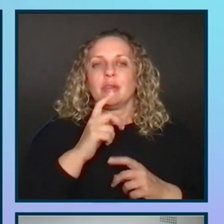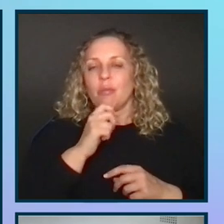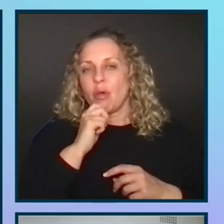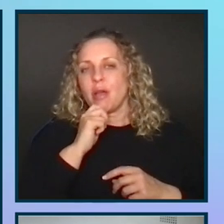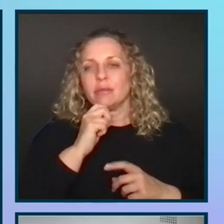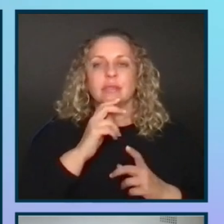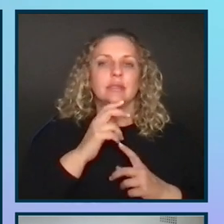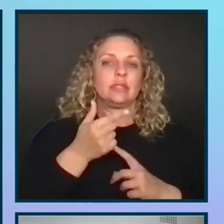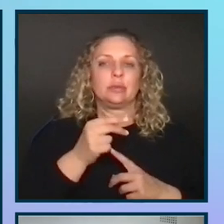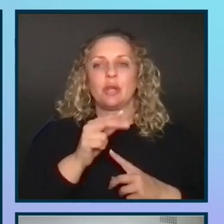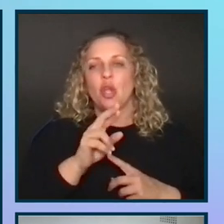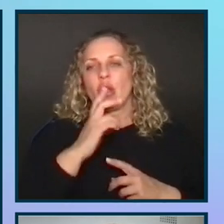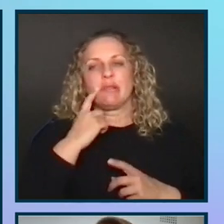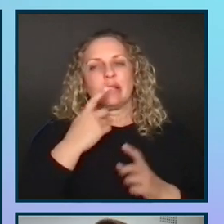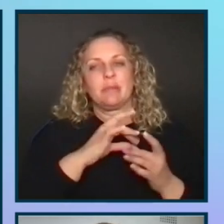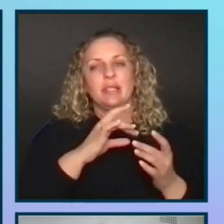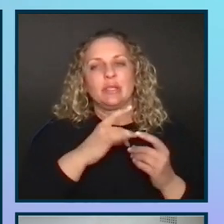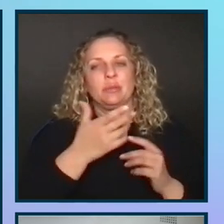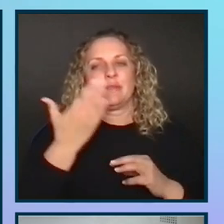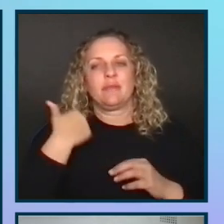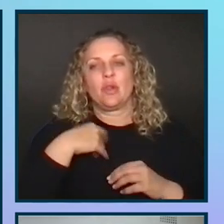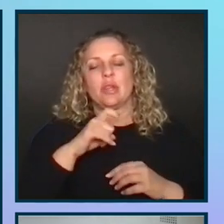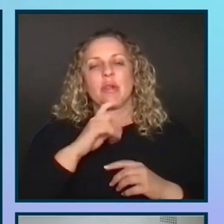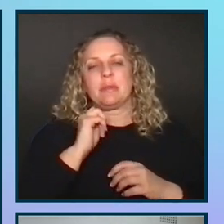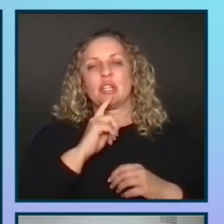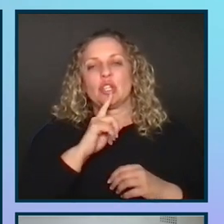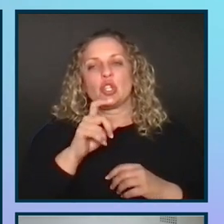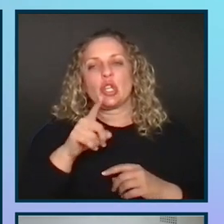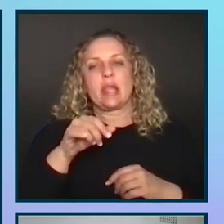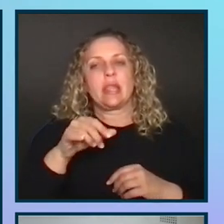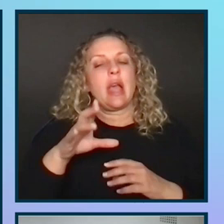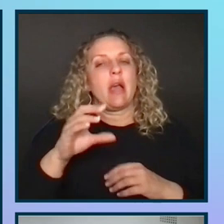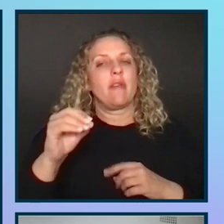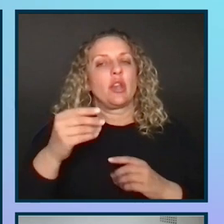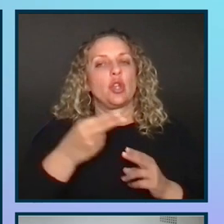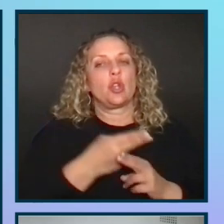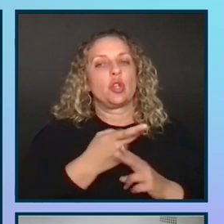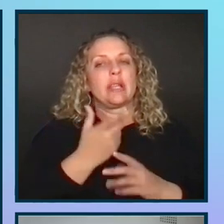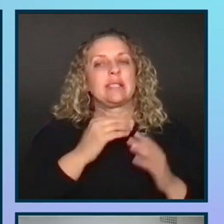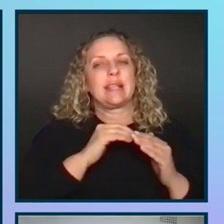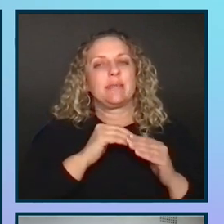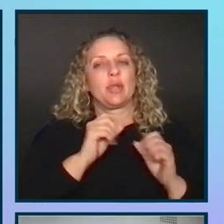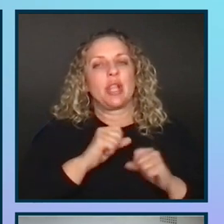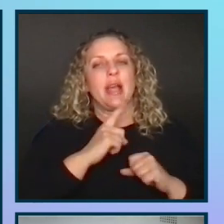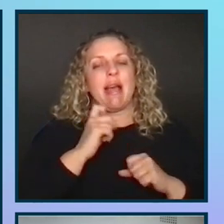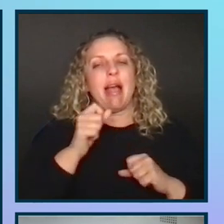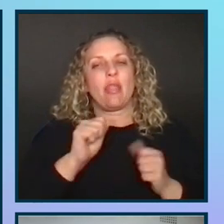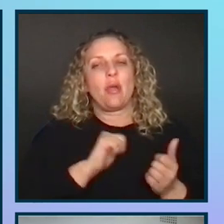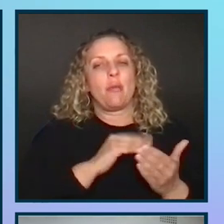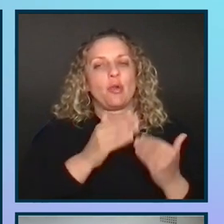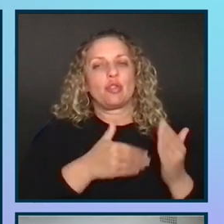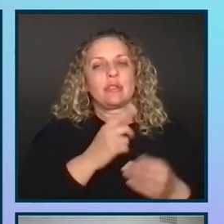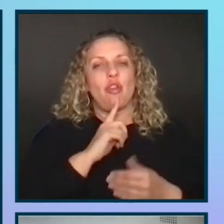and GDPR that was mentioned before. But you need to make sure that the vendor you're working with is accessible, and that their processes are